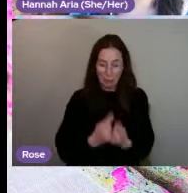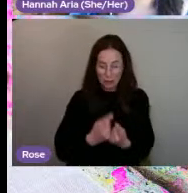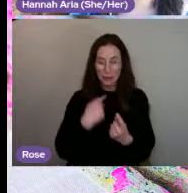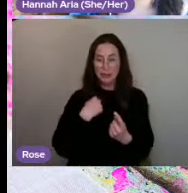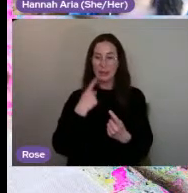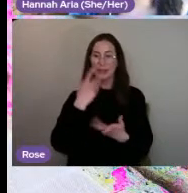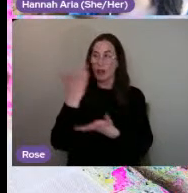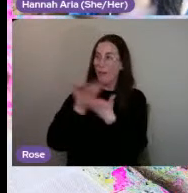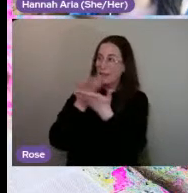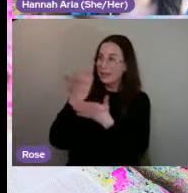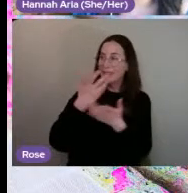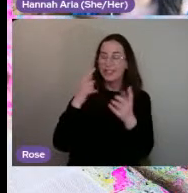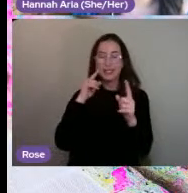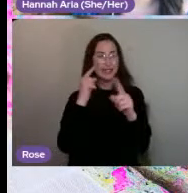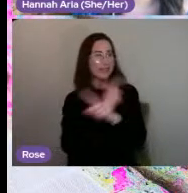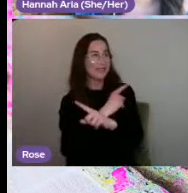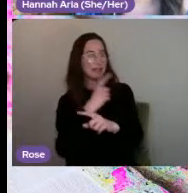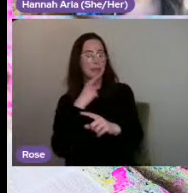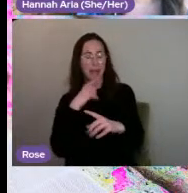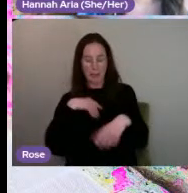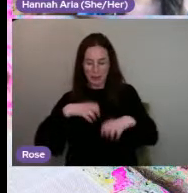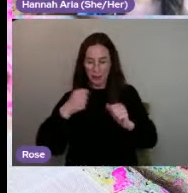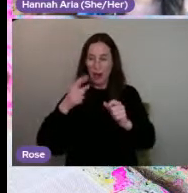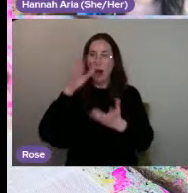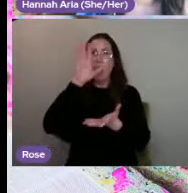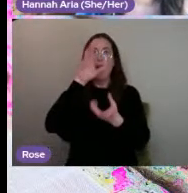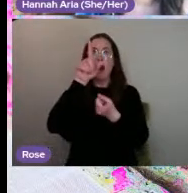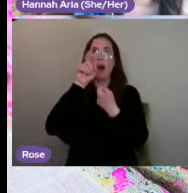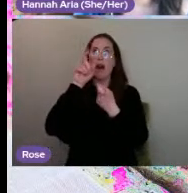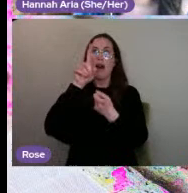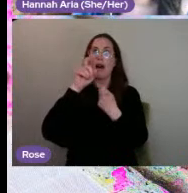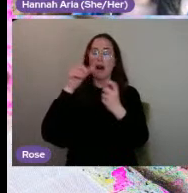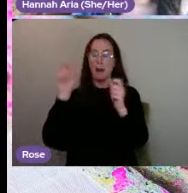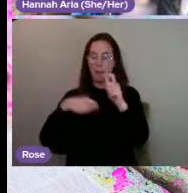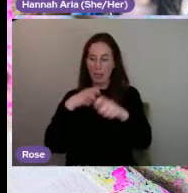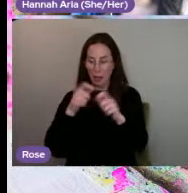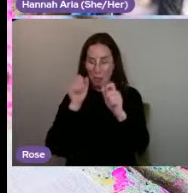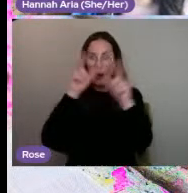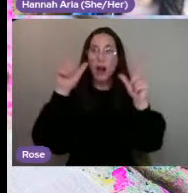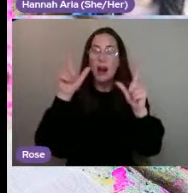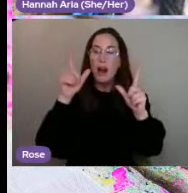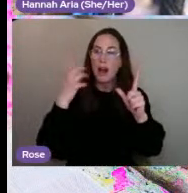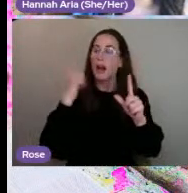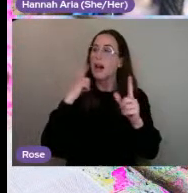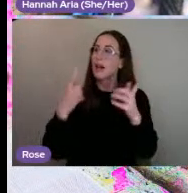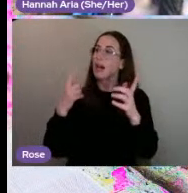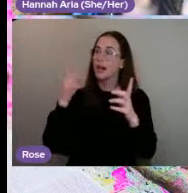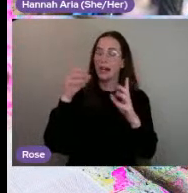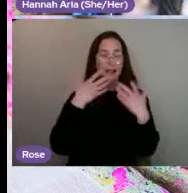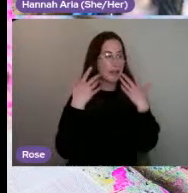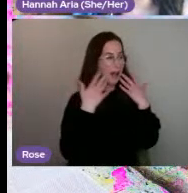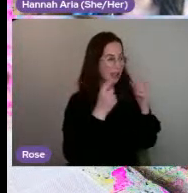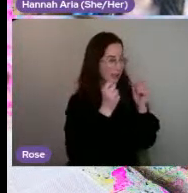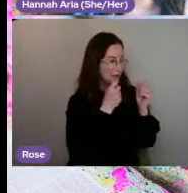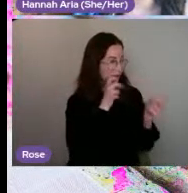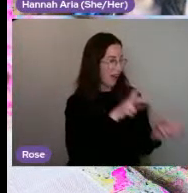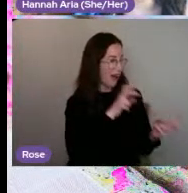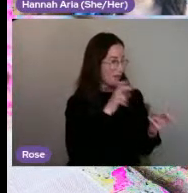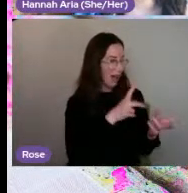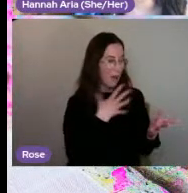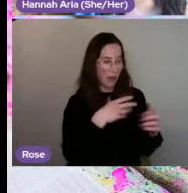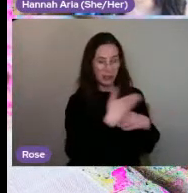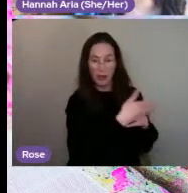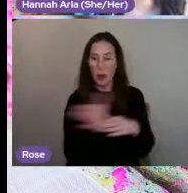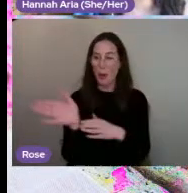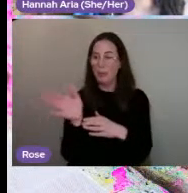starting to understand the dream, I am awake. The cat is whimpering to be let out. It's a new day, and with new ideas. So